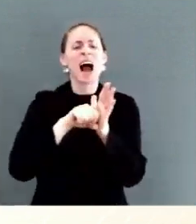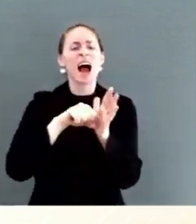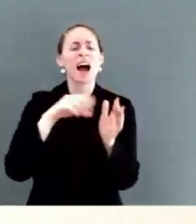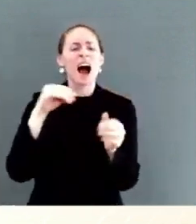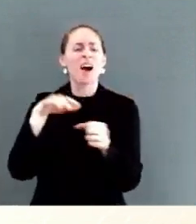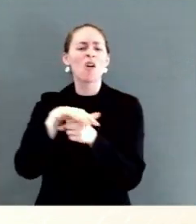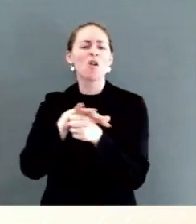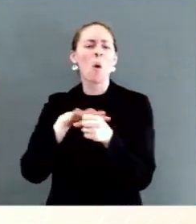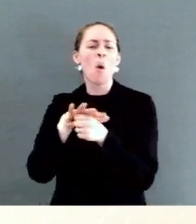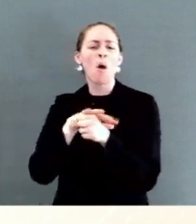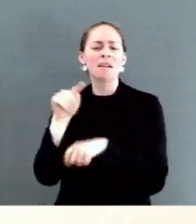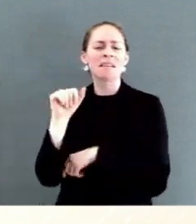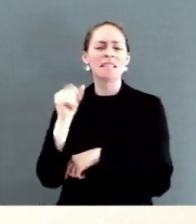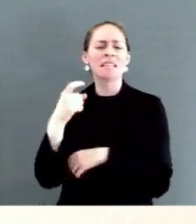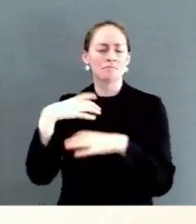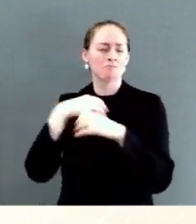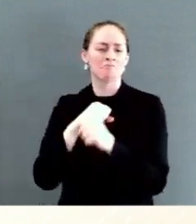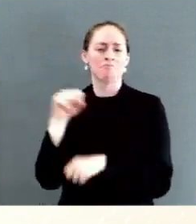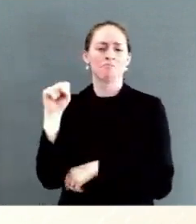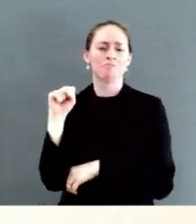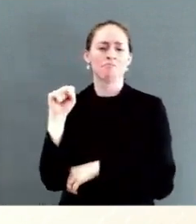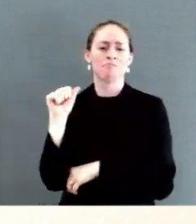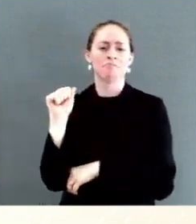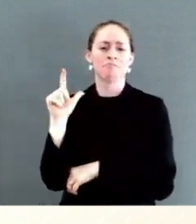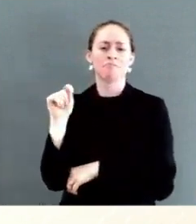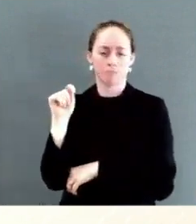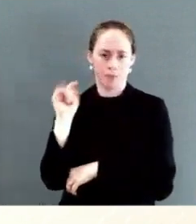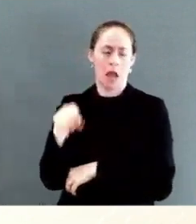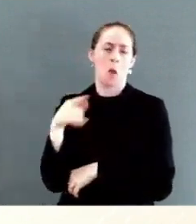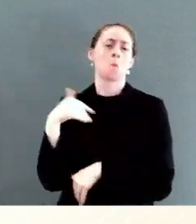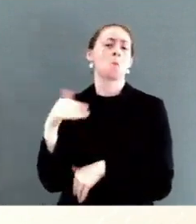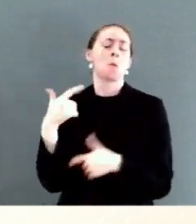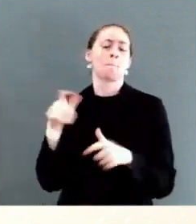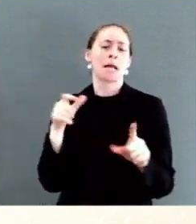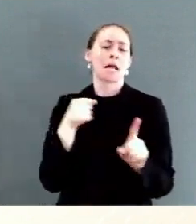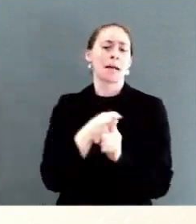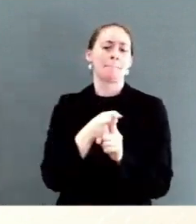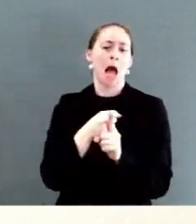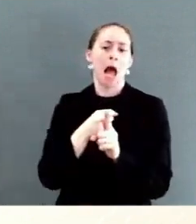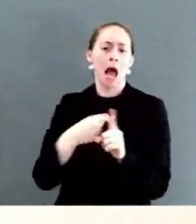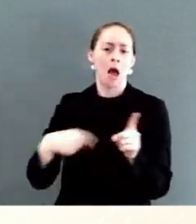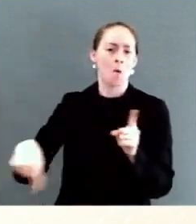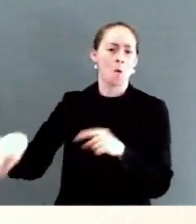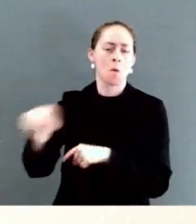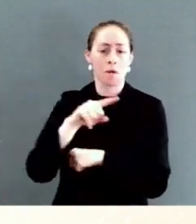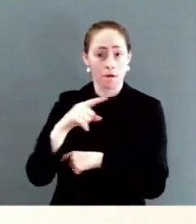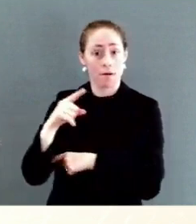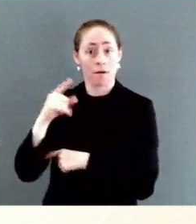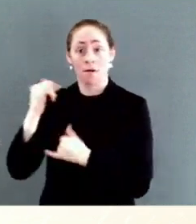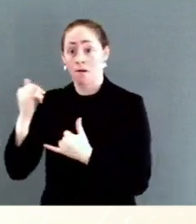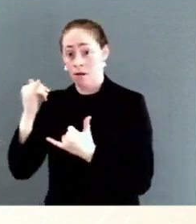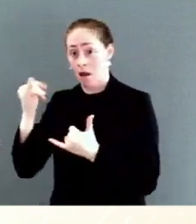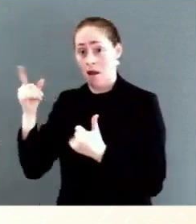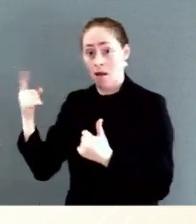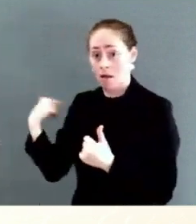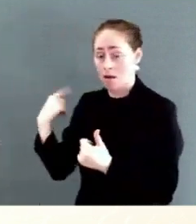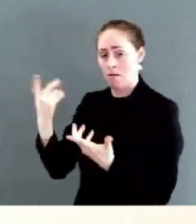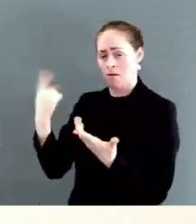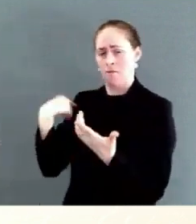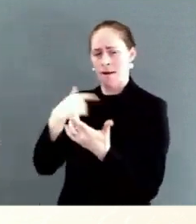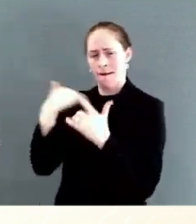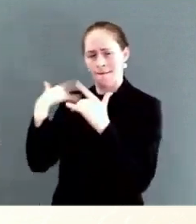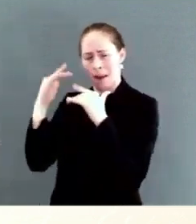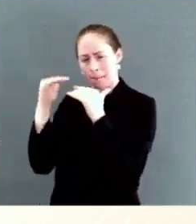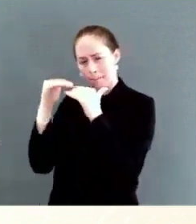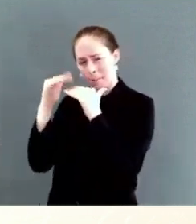bar has not changed. We, of course, want to cut taxes for people, middle-class families across the... make over $400,000? Ms. Again, this is not